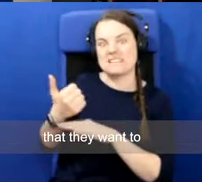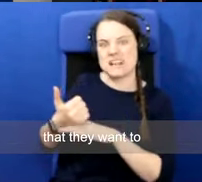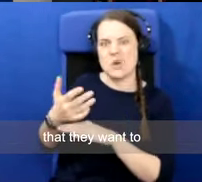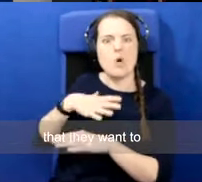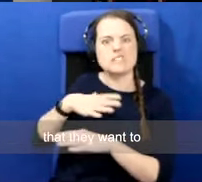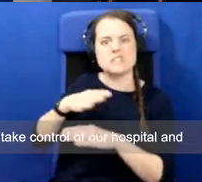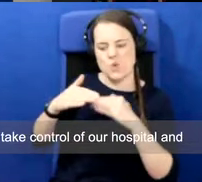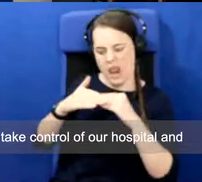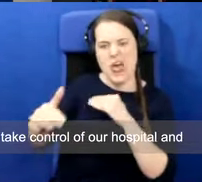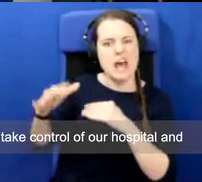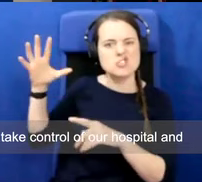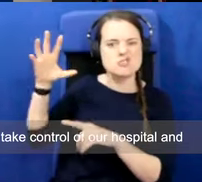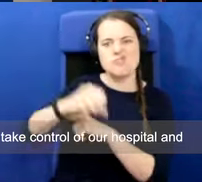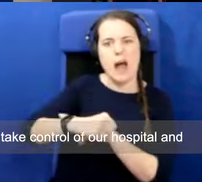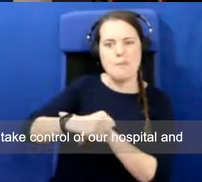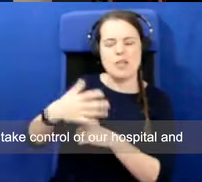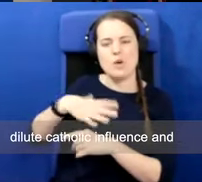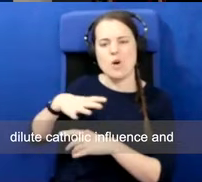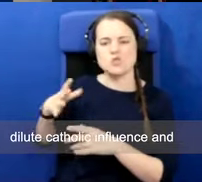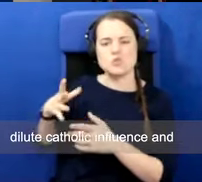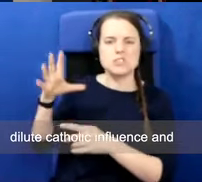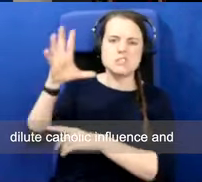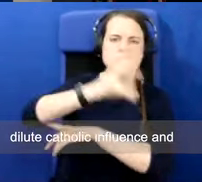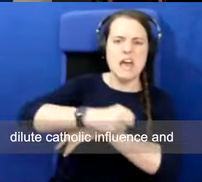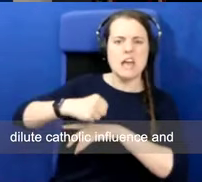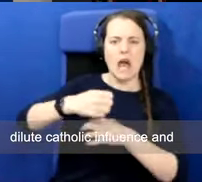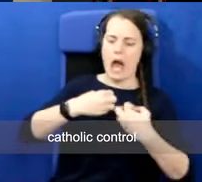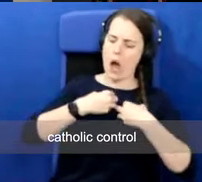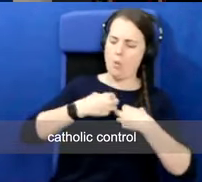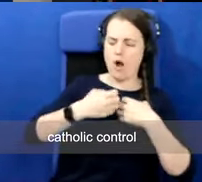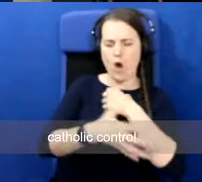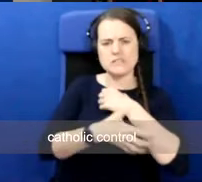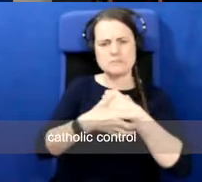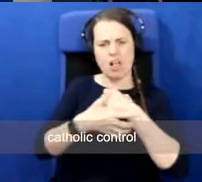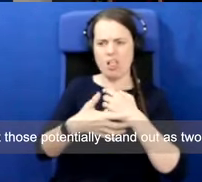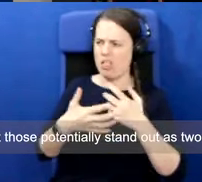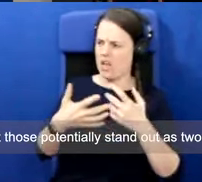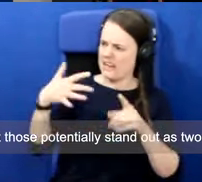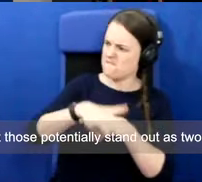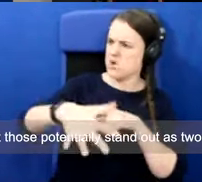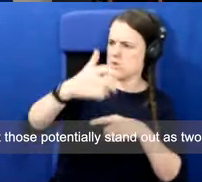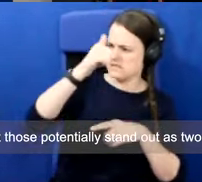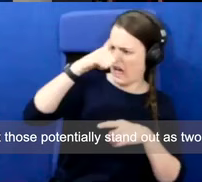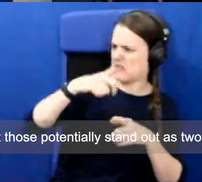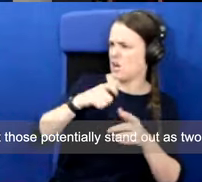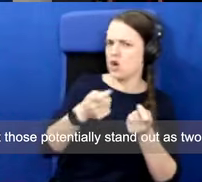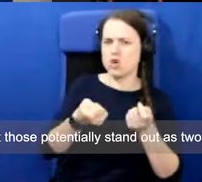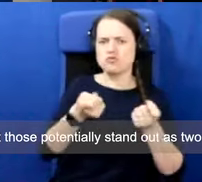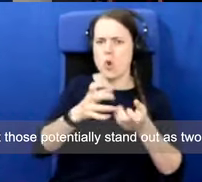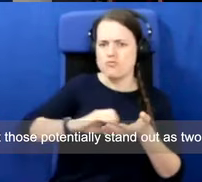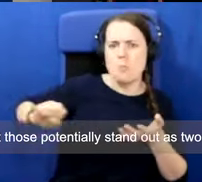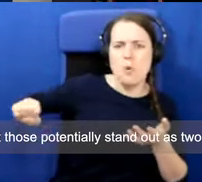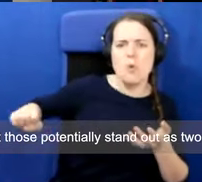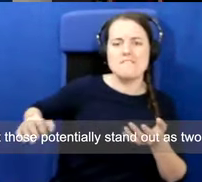want to take control of our hospital and dilute Catholic influence and Catholic control. But those potentially